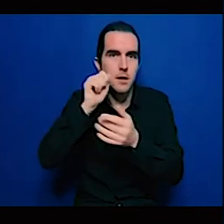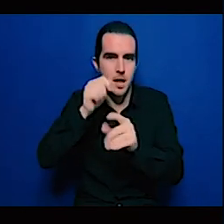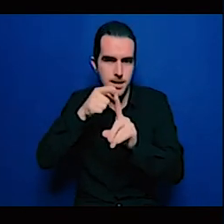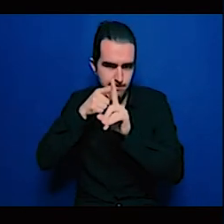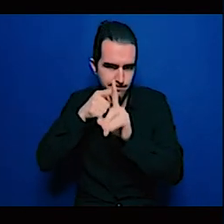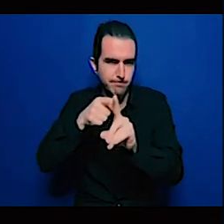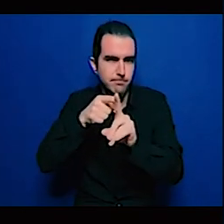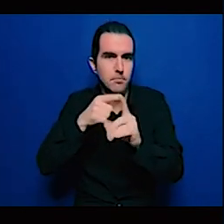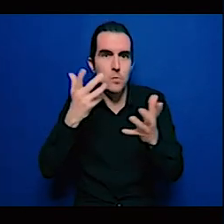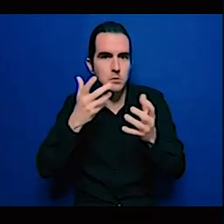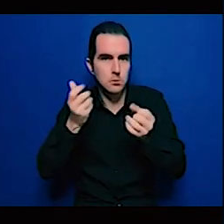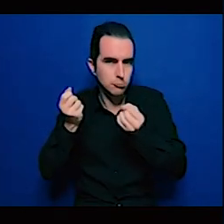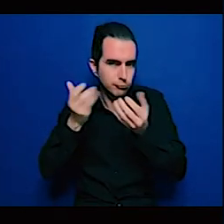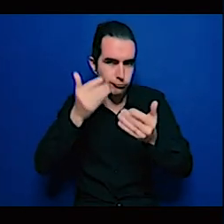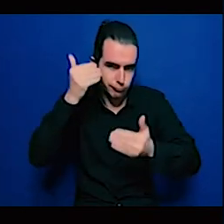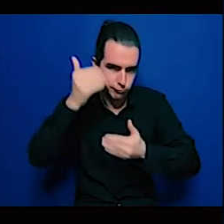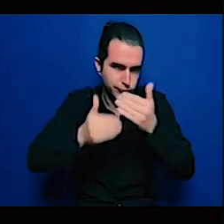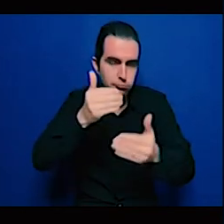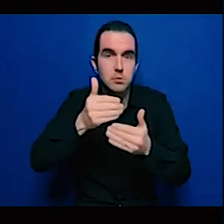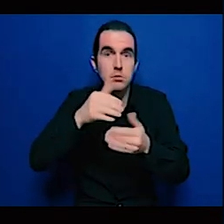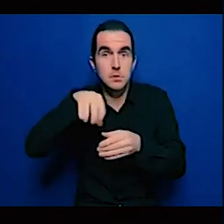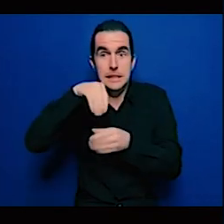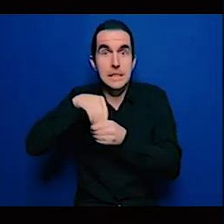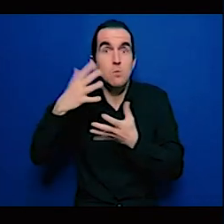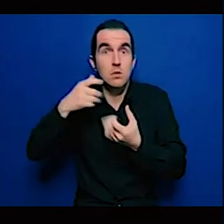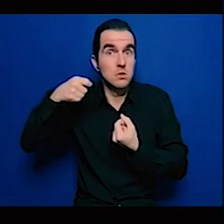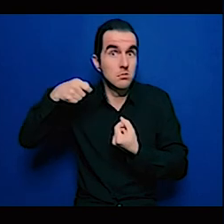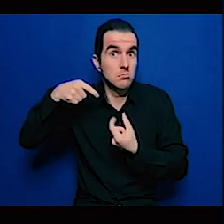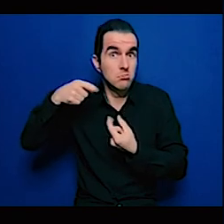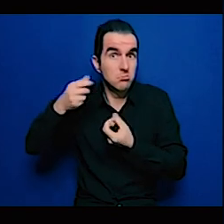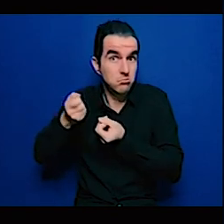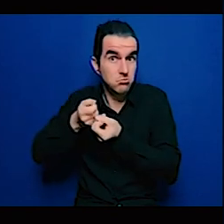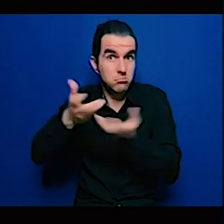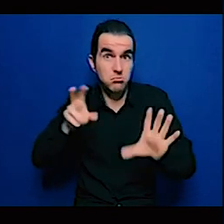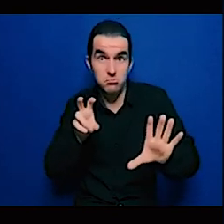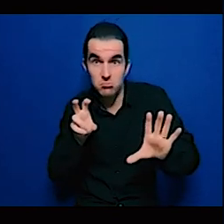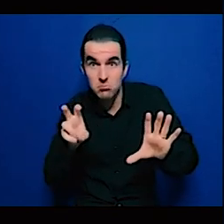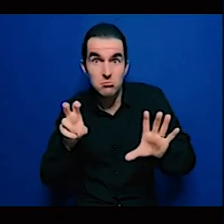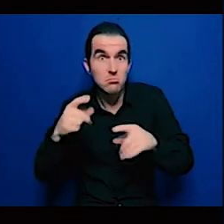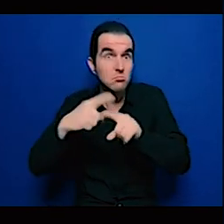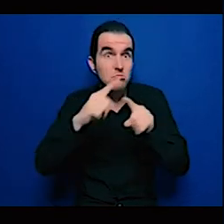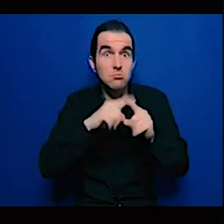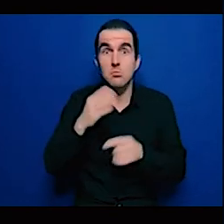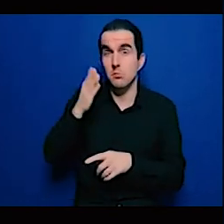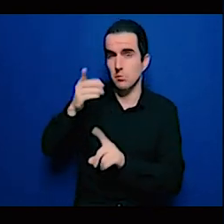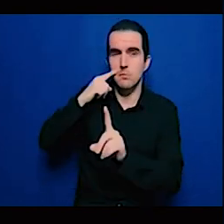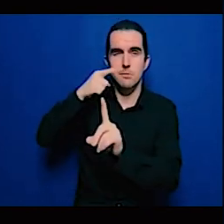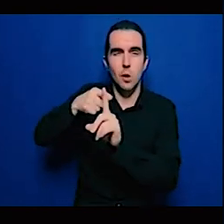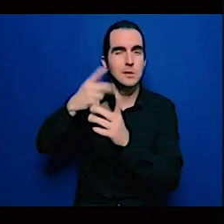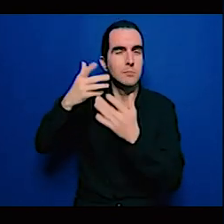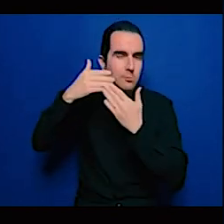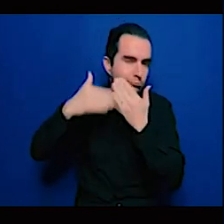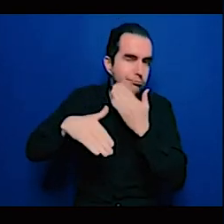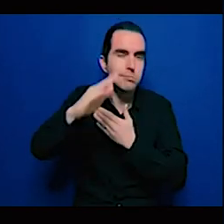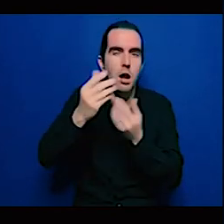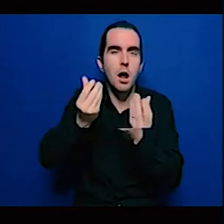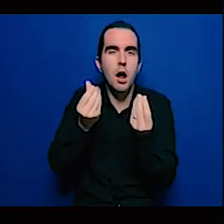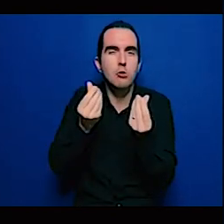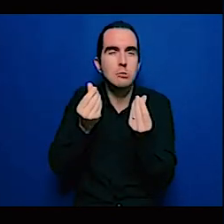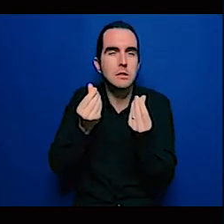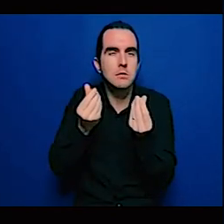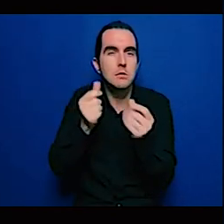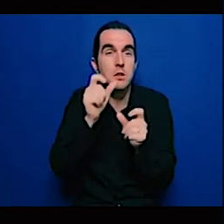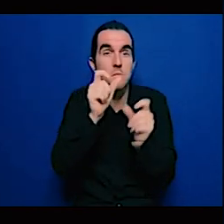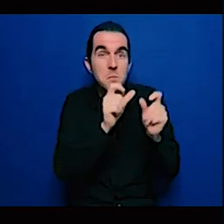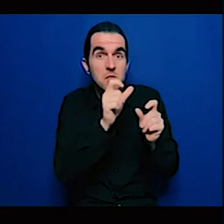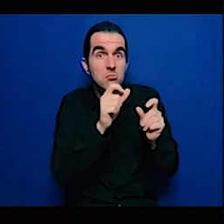whether it's a special renewables fund whether it's whatever fund that needs to be set up there needs to be an emphasis on